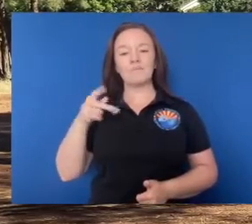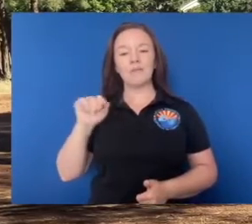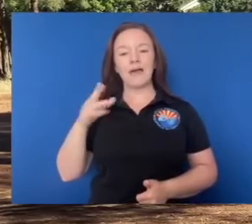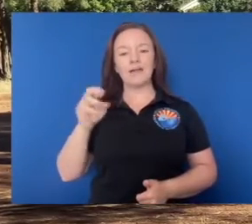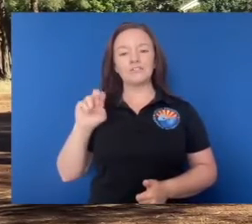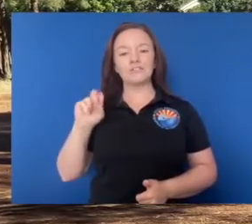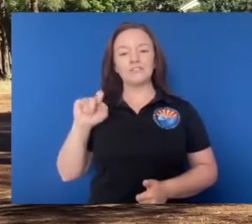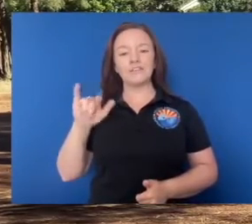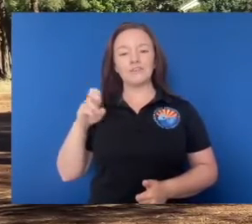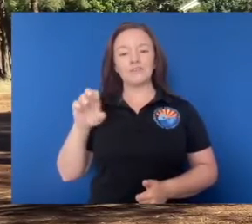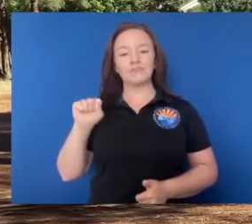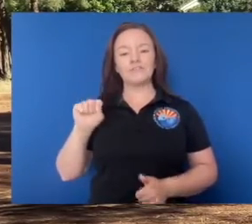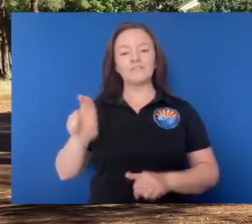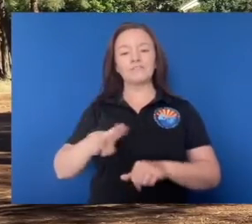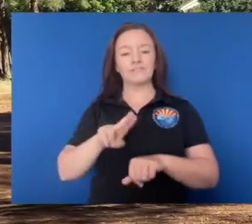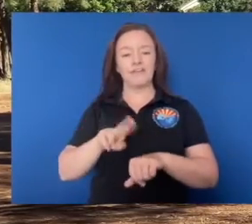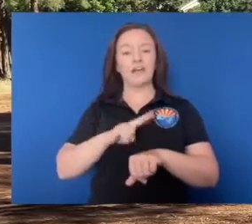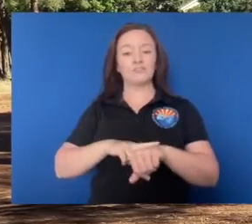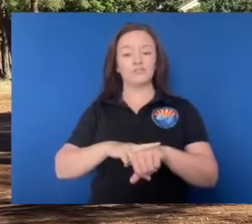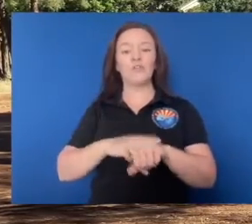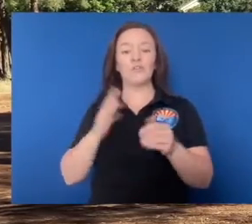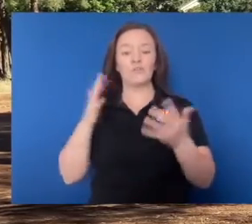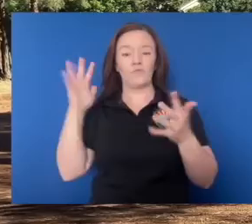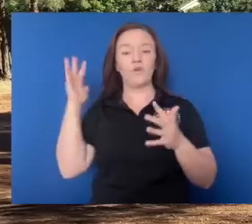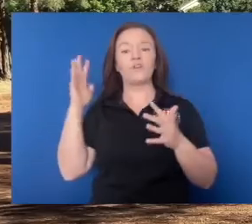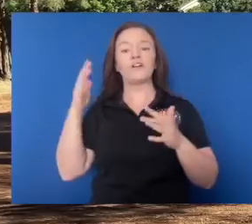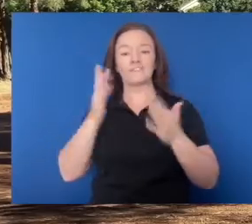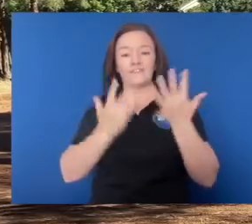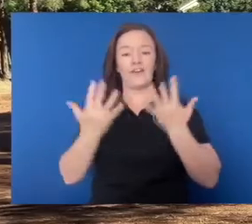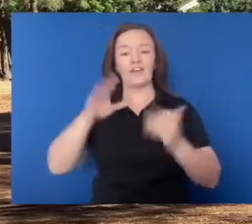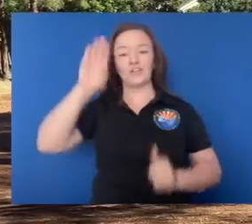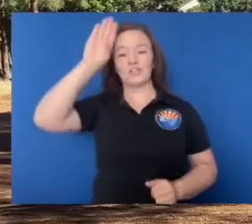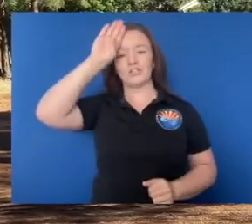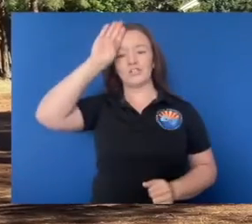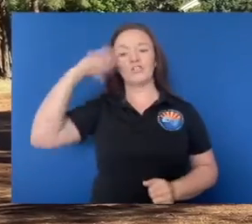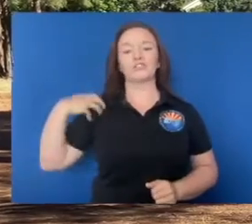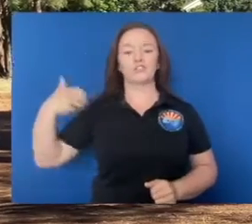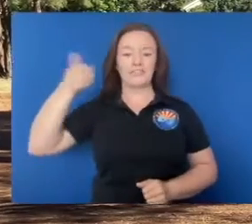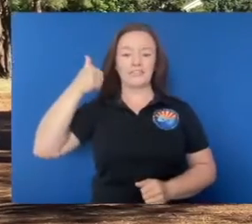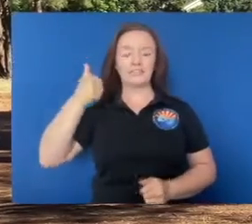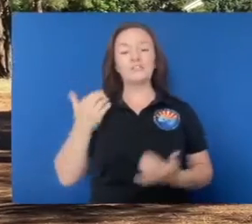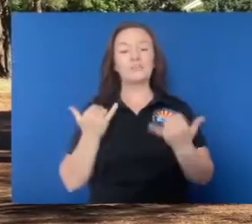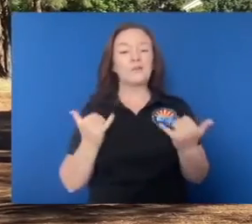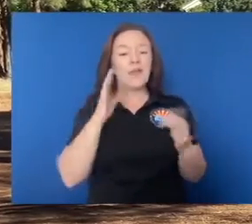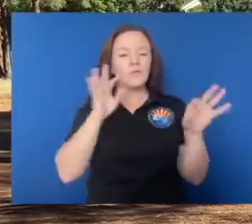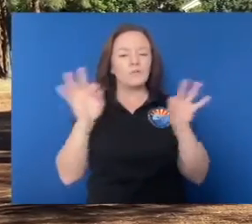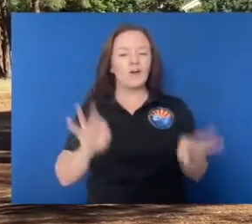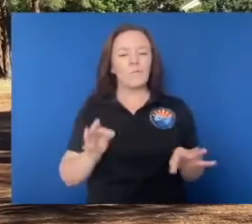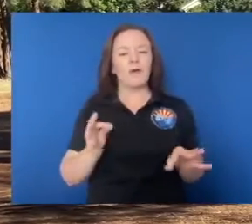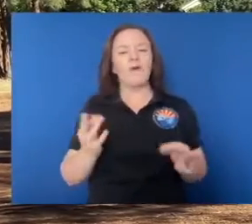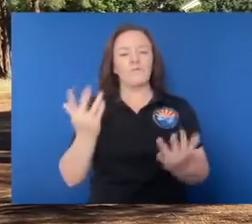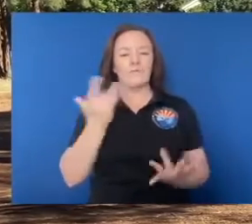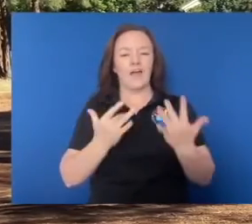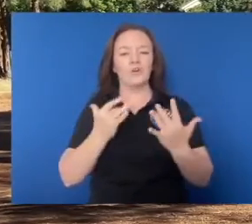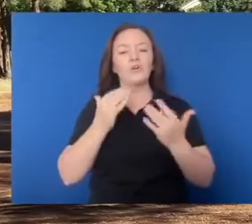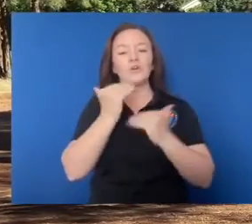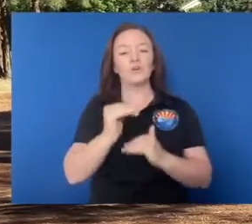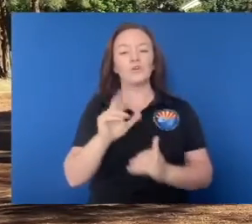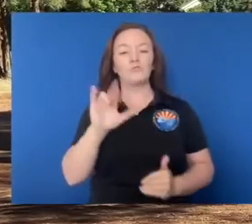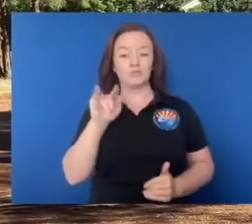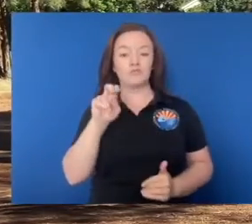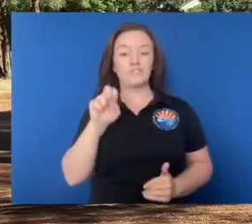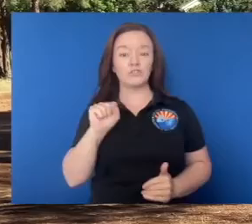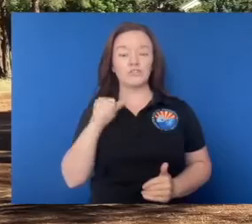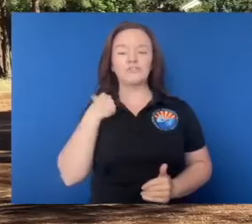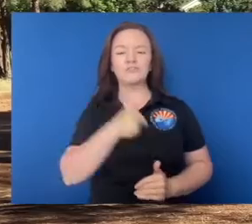Forest Fire Chief. So we're here today to talk to you about fire restrictions. As you know, we're in stage one fire restrictions